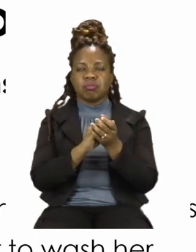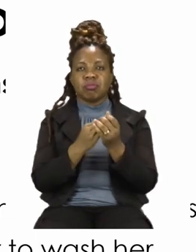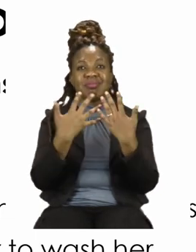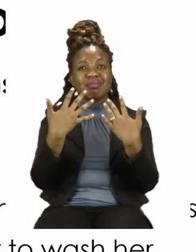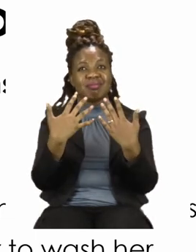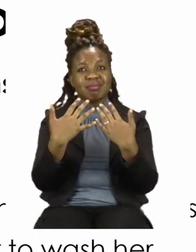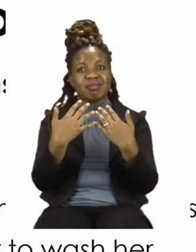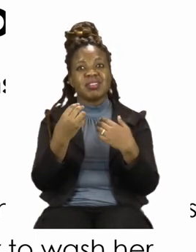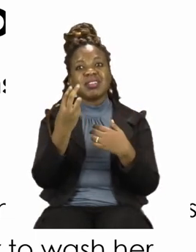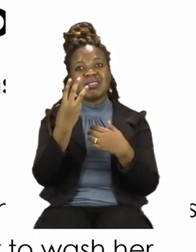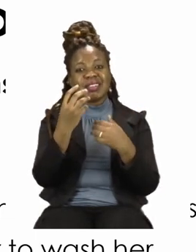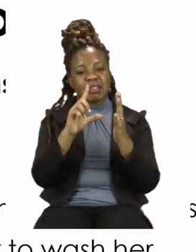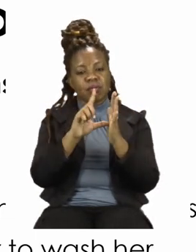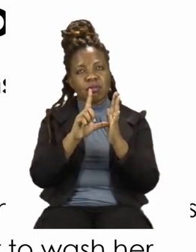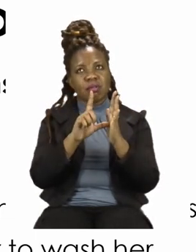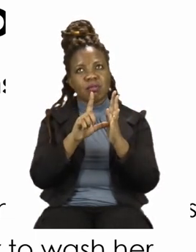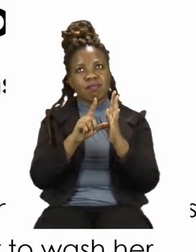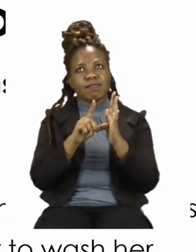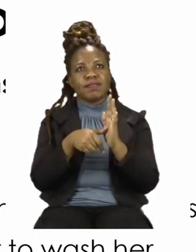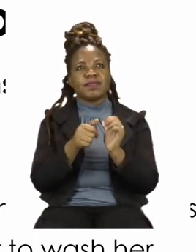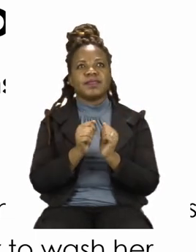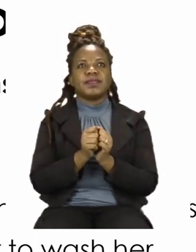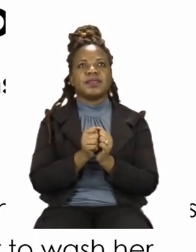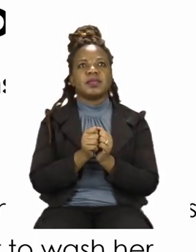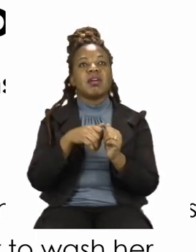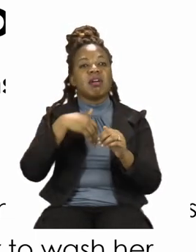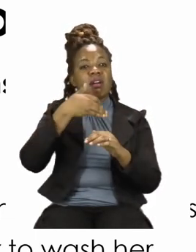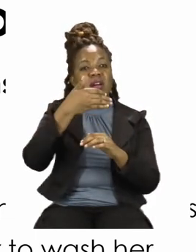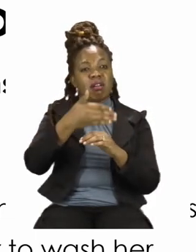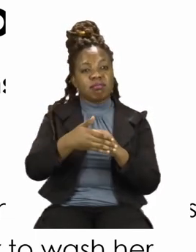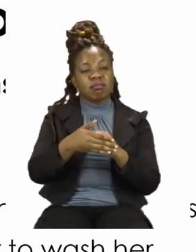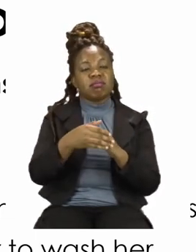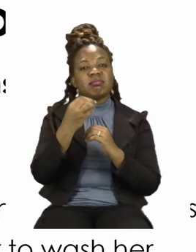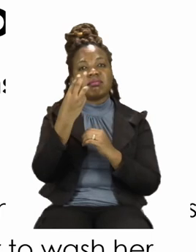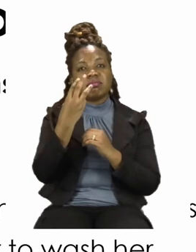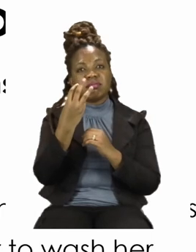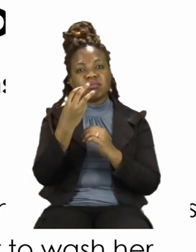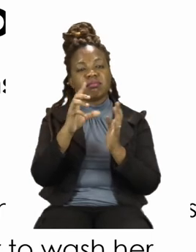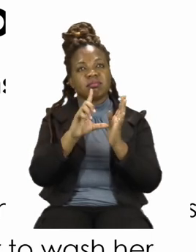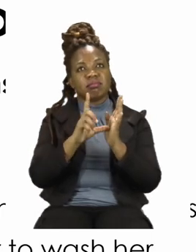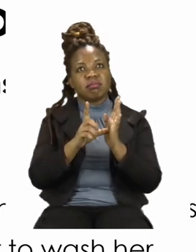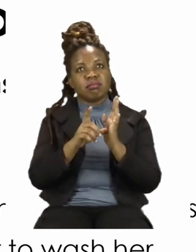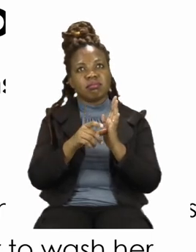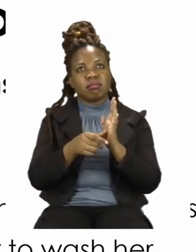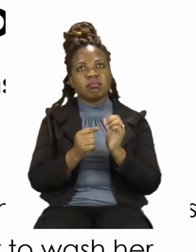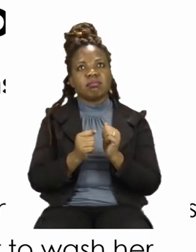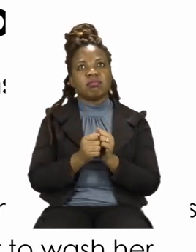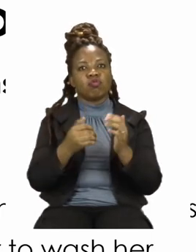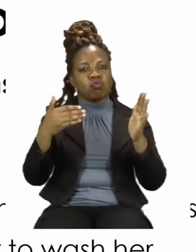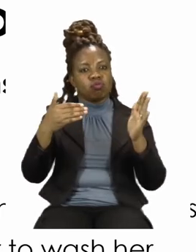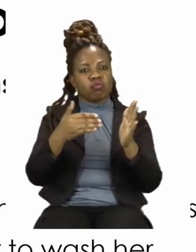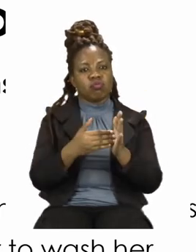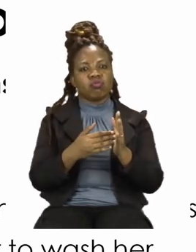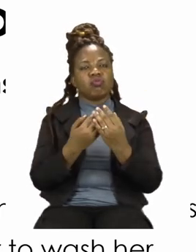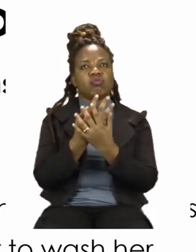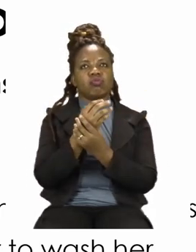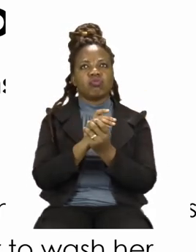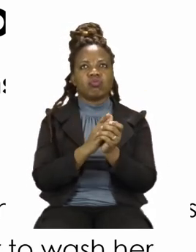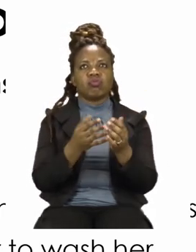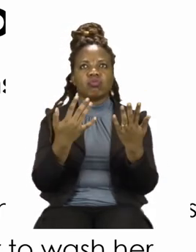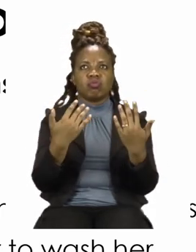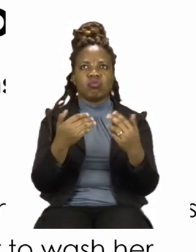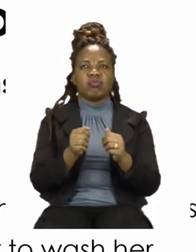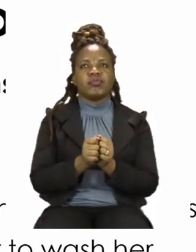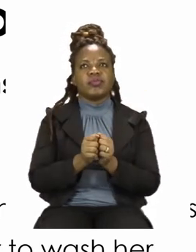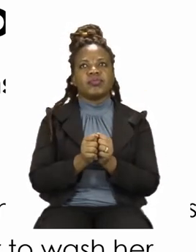seconds. After 30 seconds, she stops washing her hands.